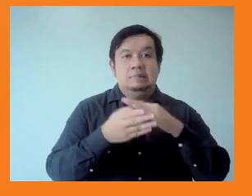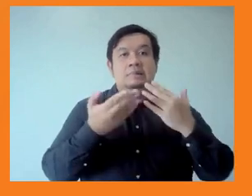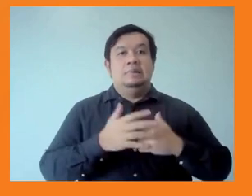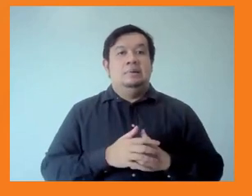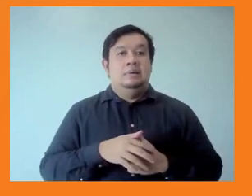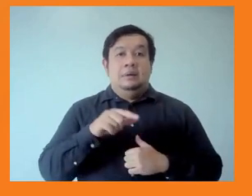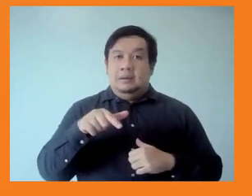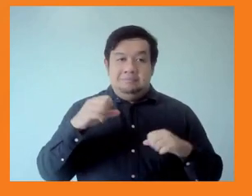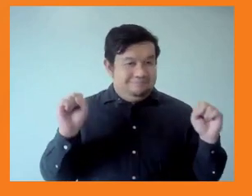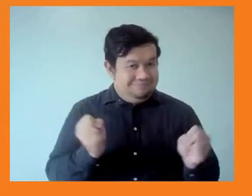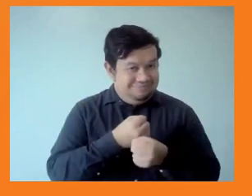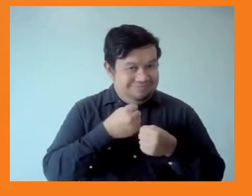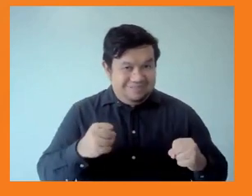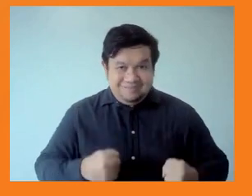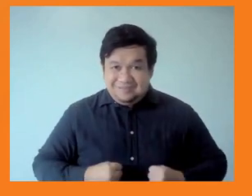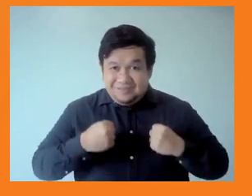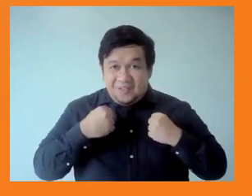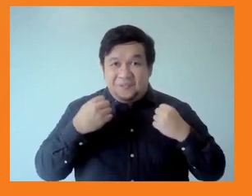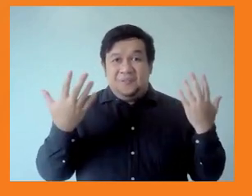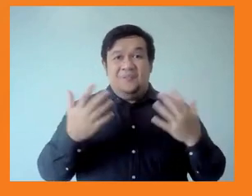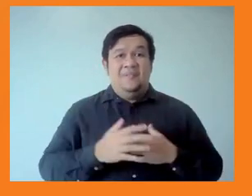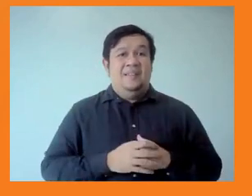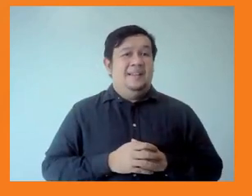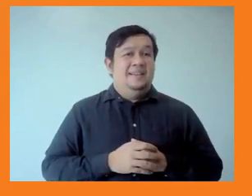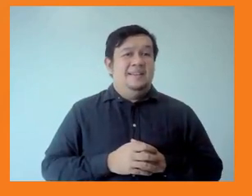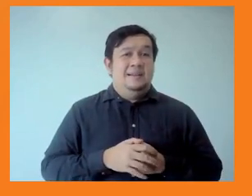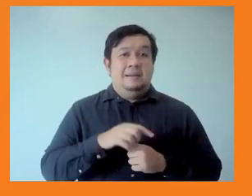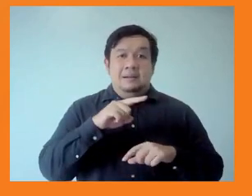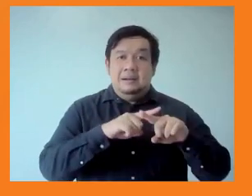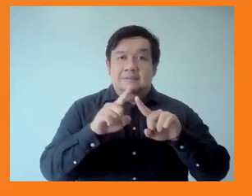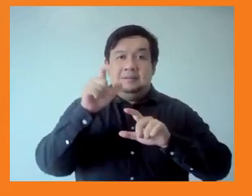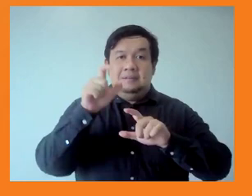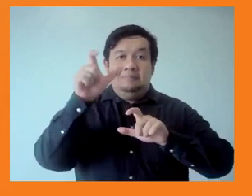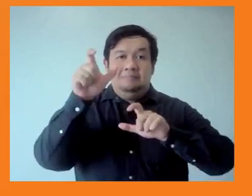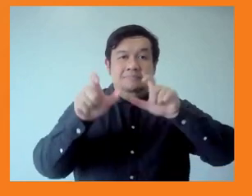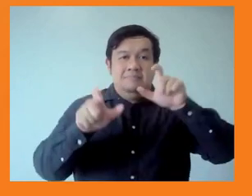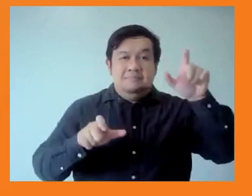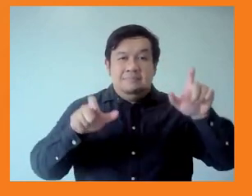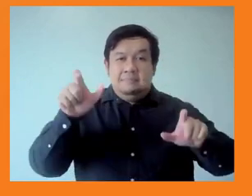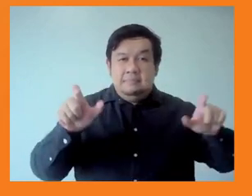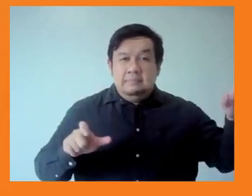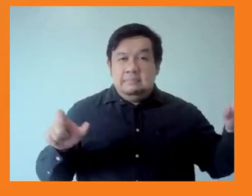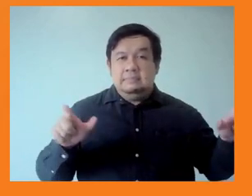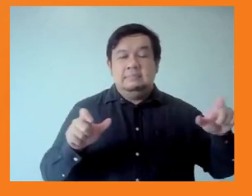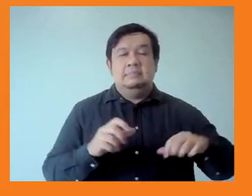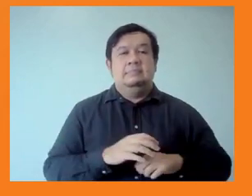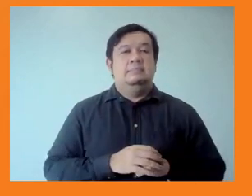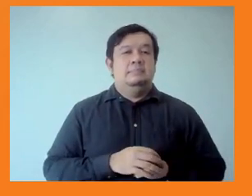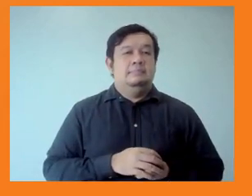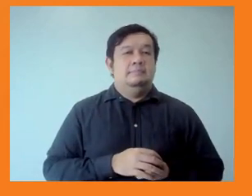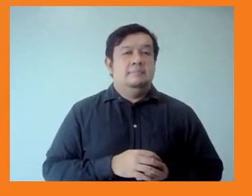There's difference in status, self-worth. It leads to vulnerability in terms of exploitation and violence,